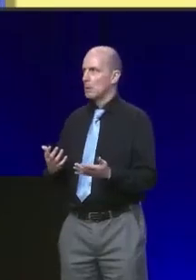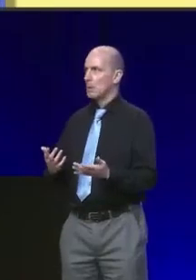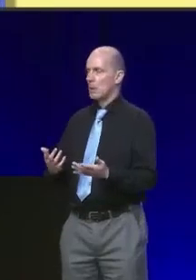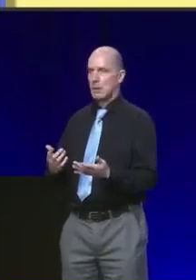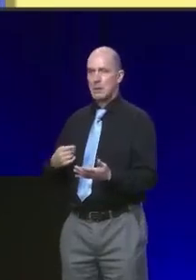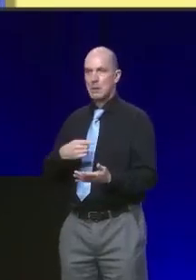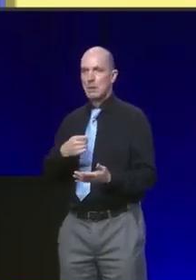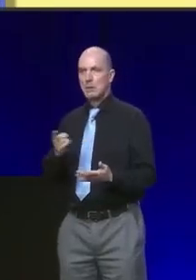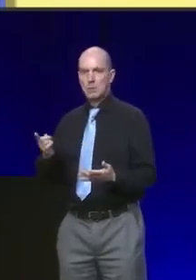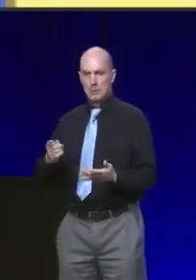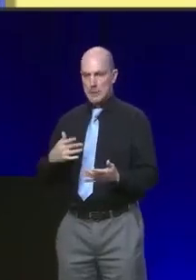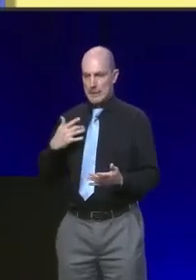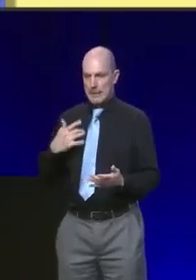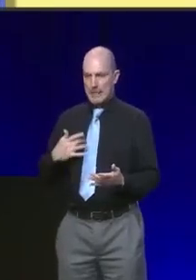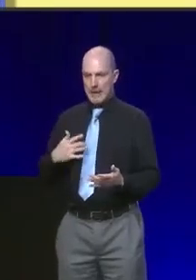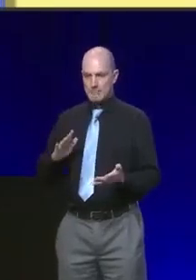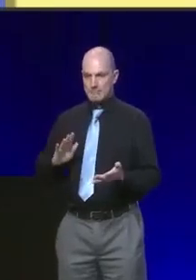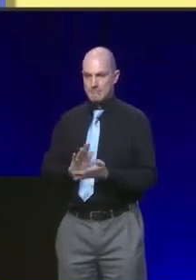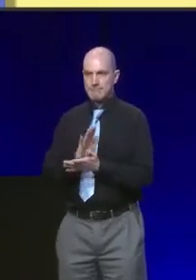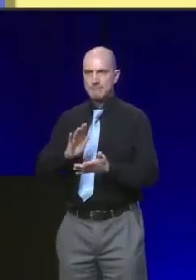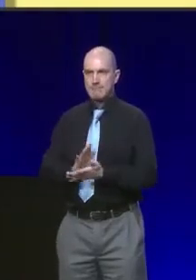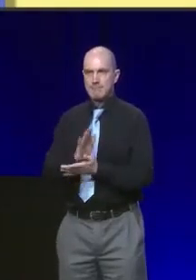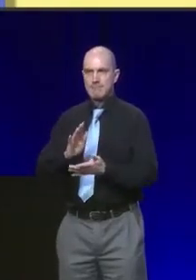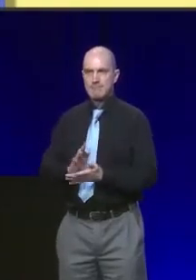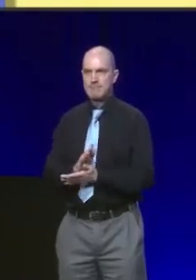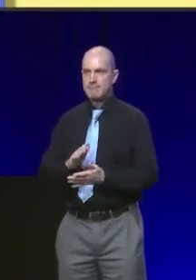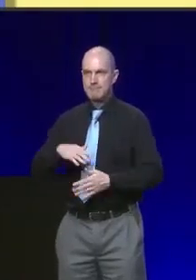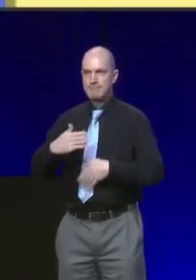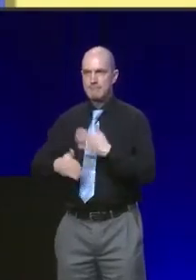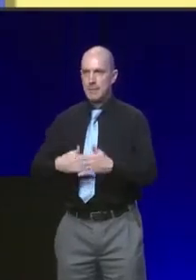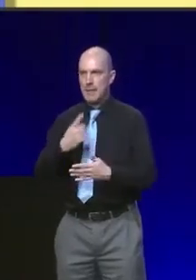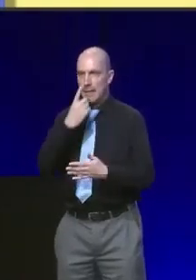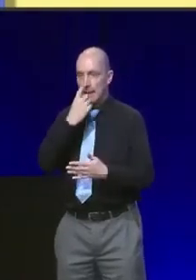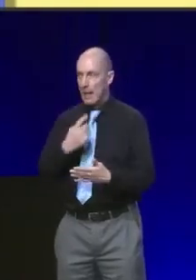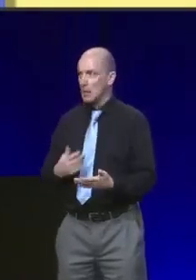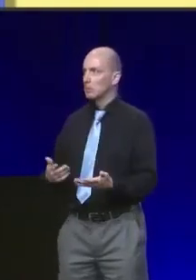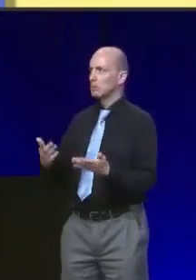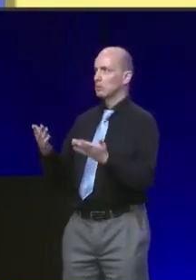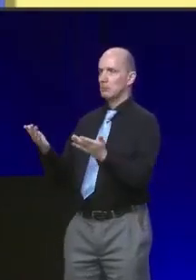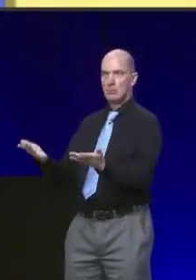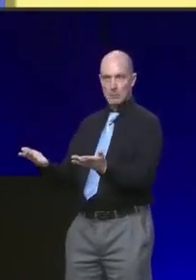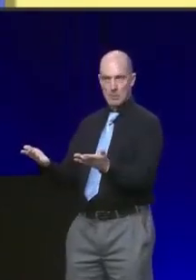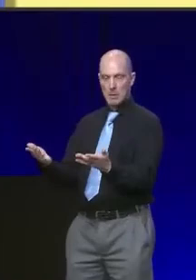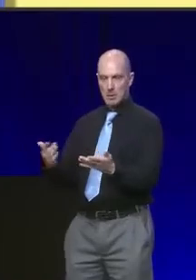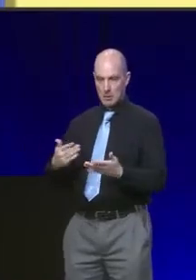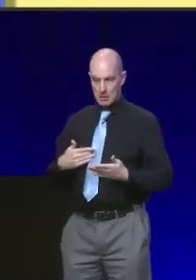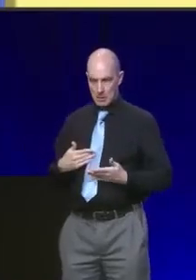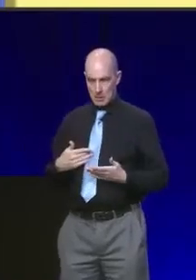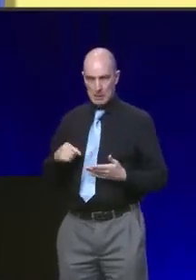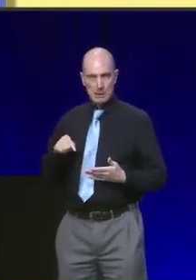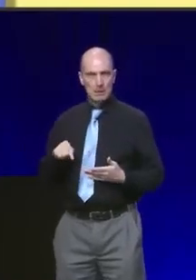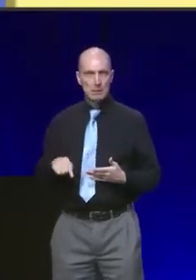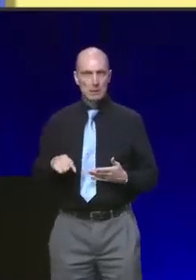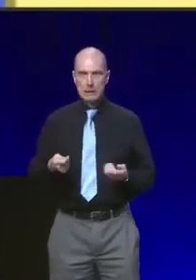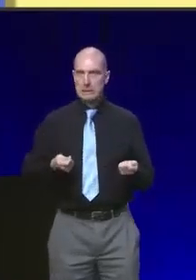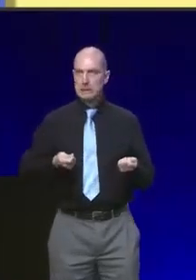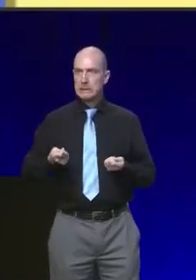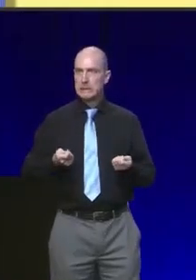her from living life to the full I can only lead this party and be first minister of Scotland